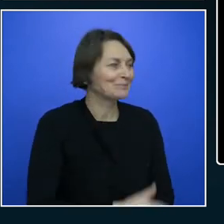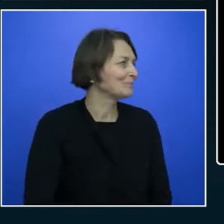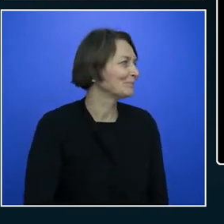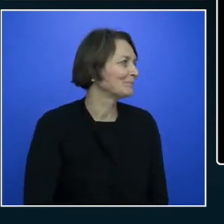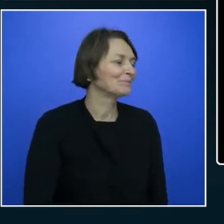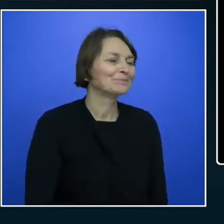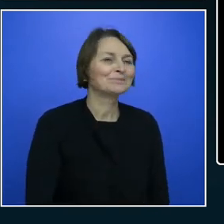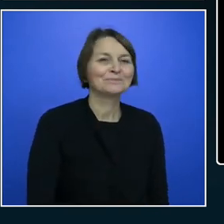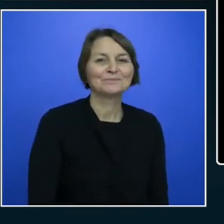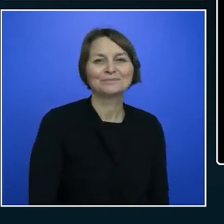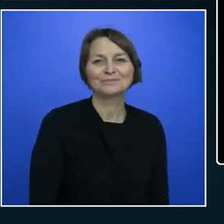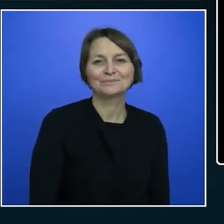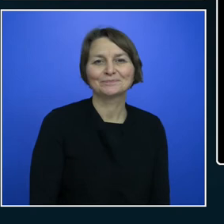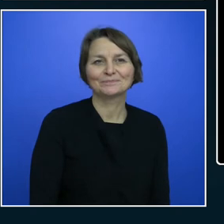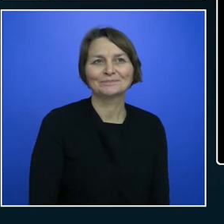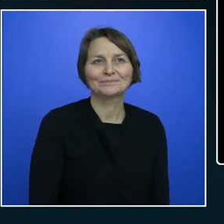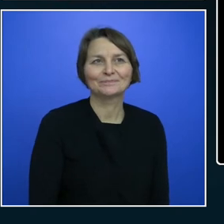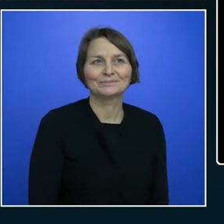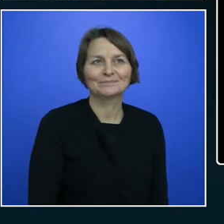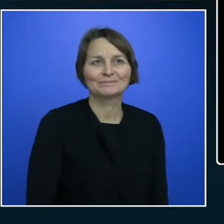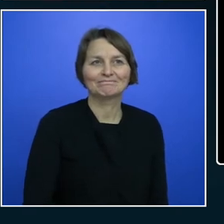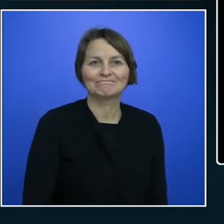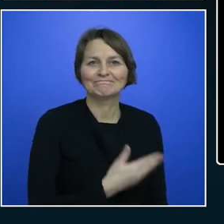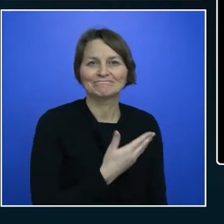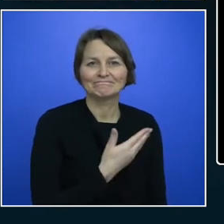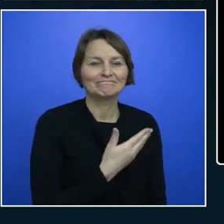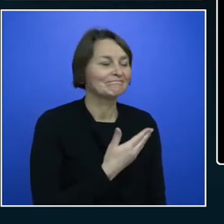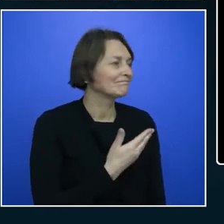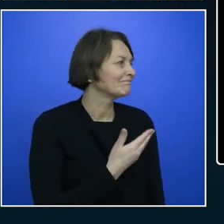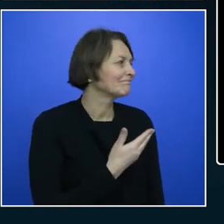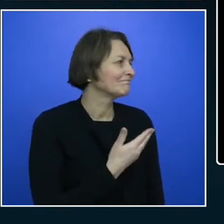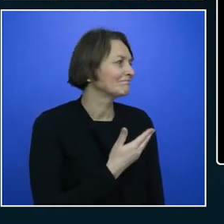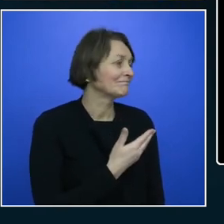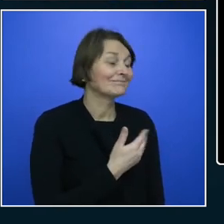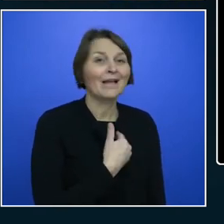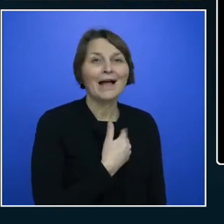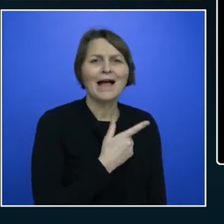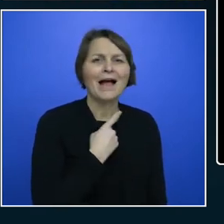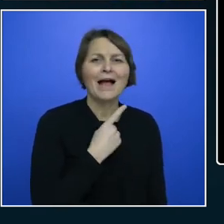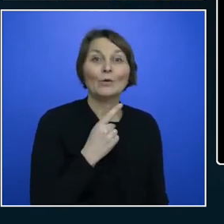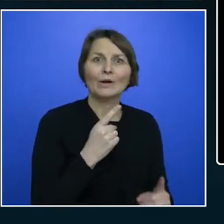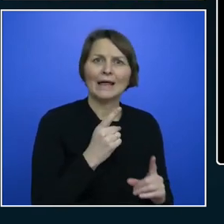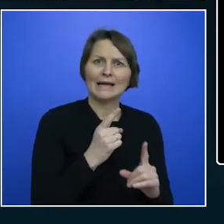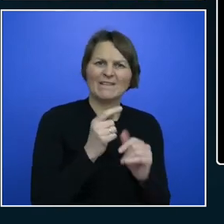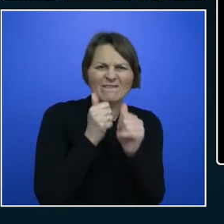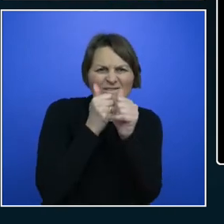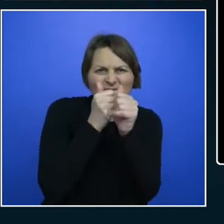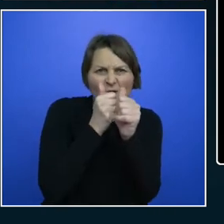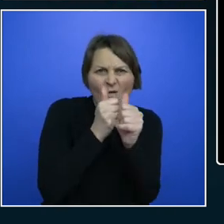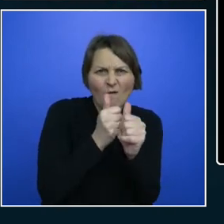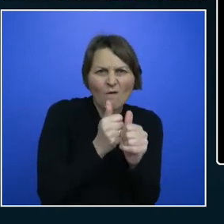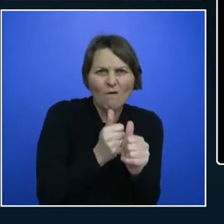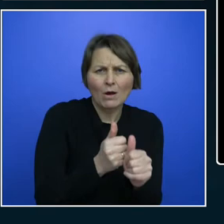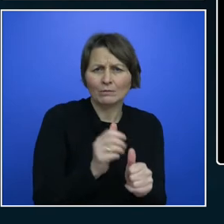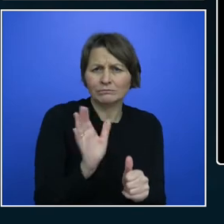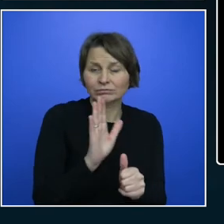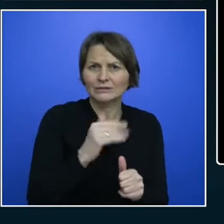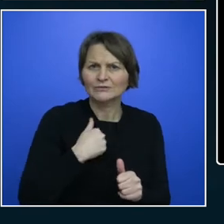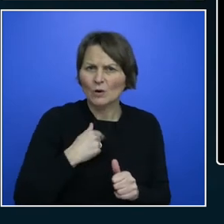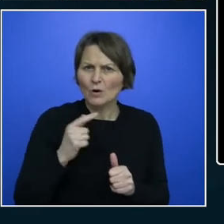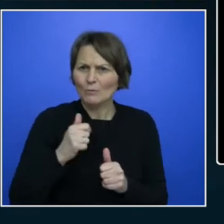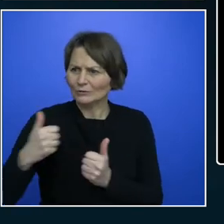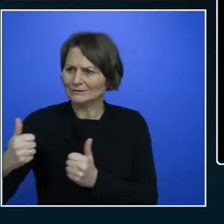We're to go in a new pipeline there. I always like going off script. It gets the host really confused here. So we're to go